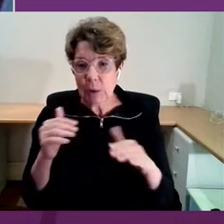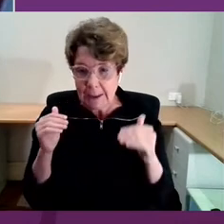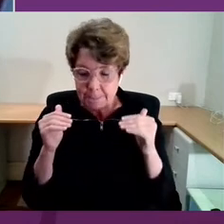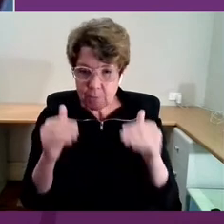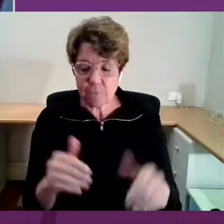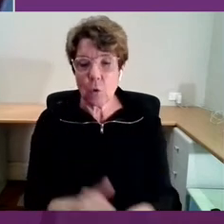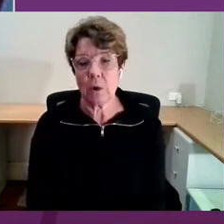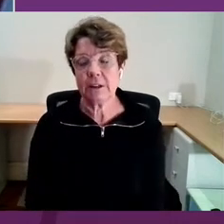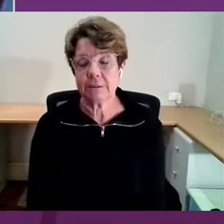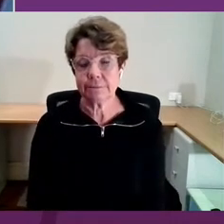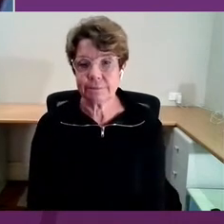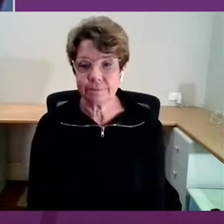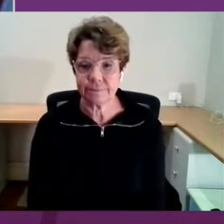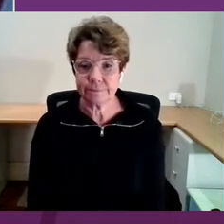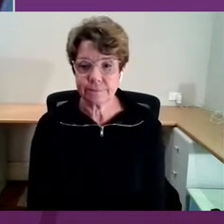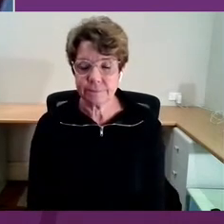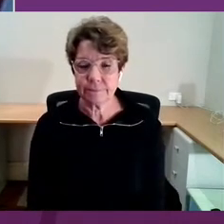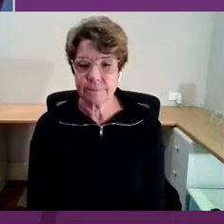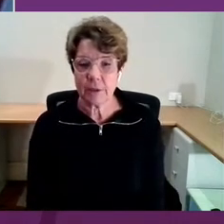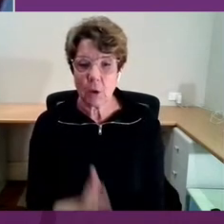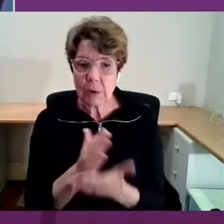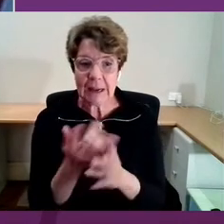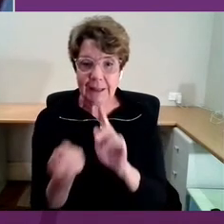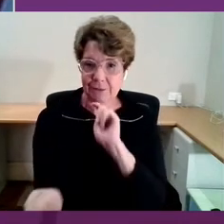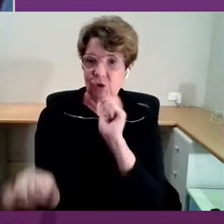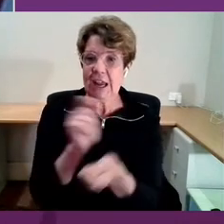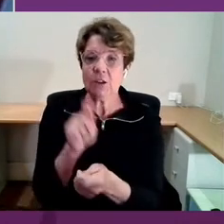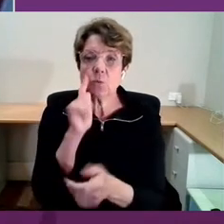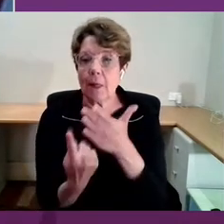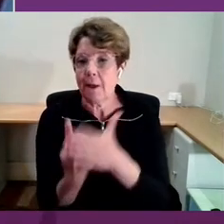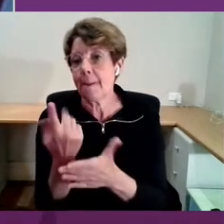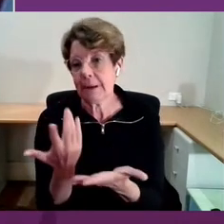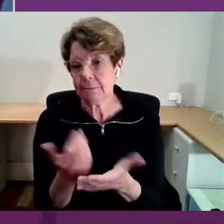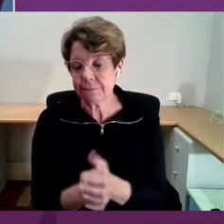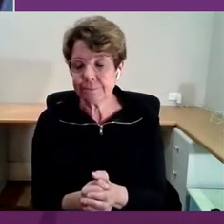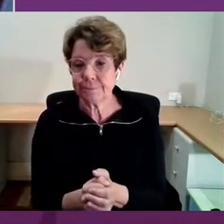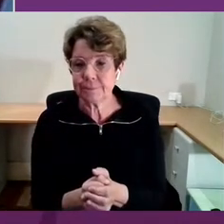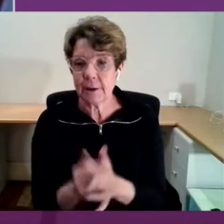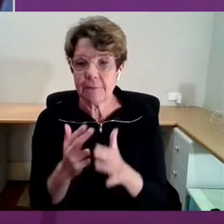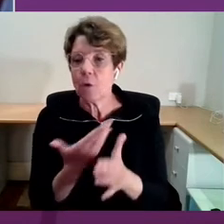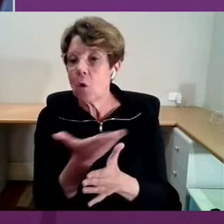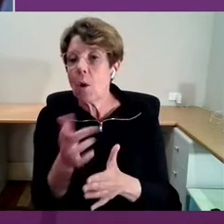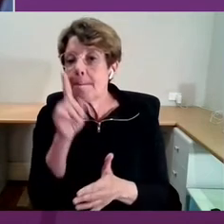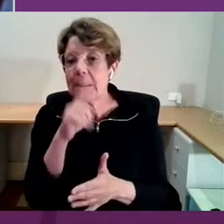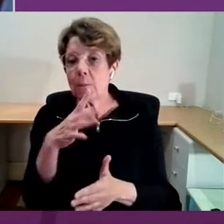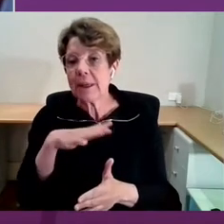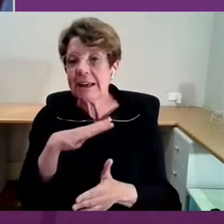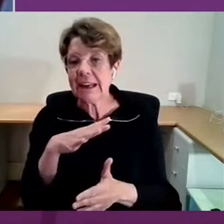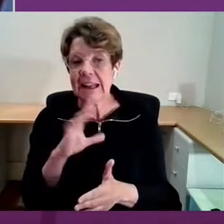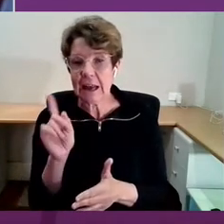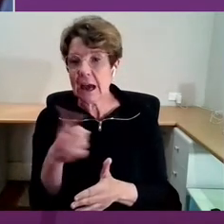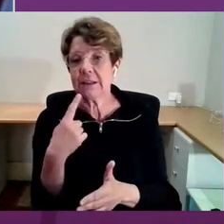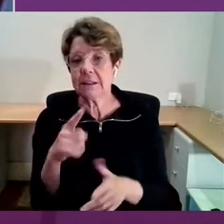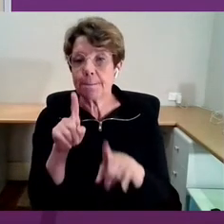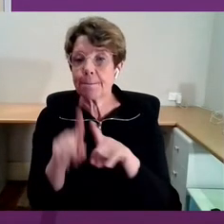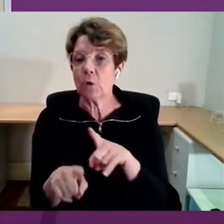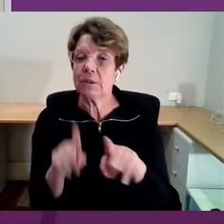significant this paradigm shift will take on for the people who need us most and most vulnerable.